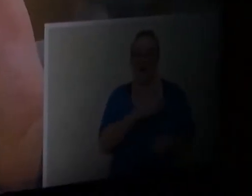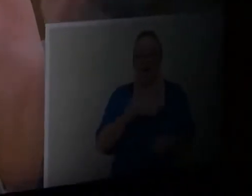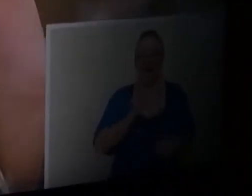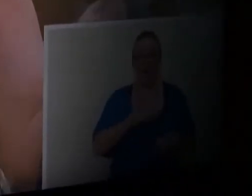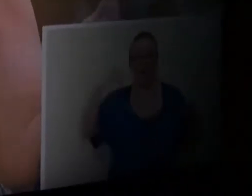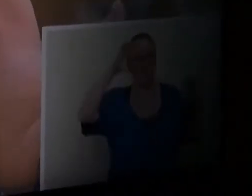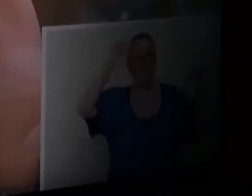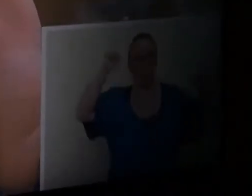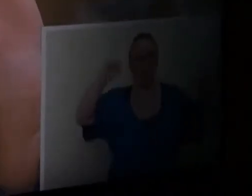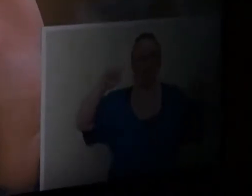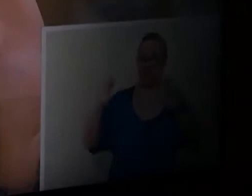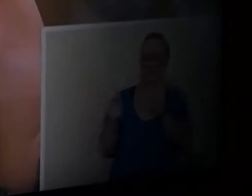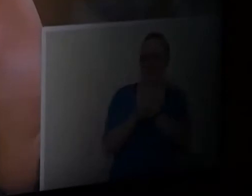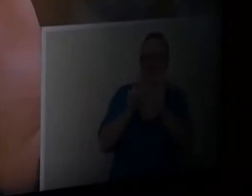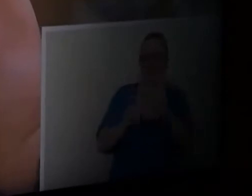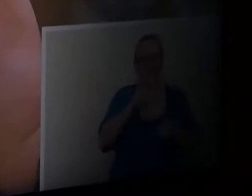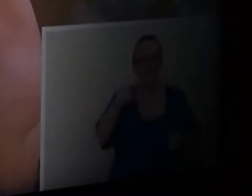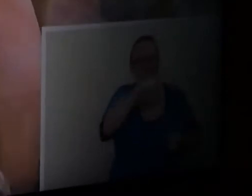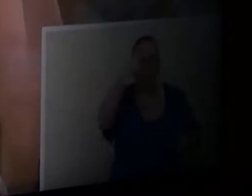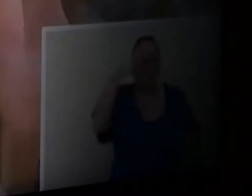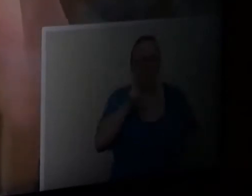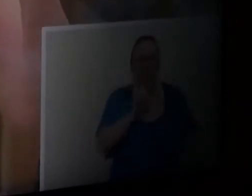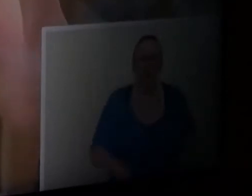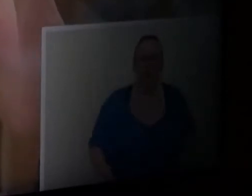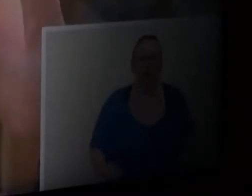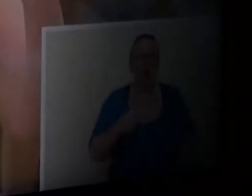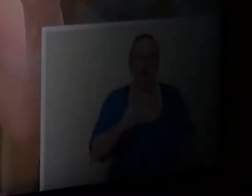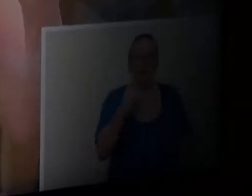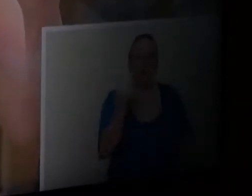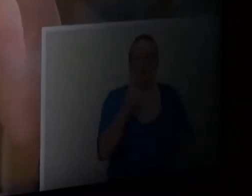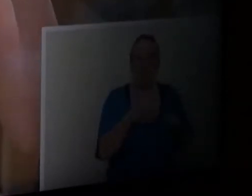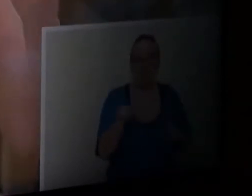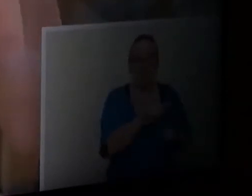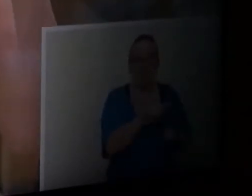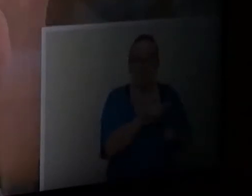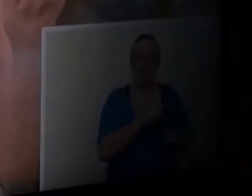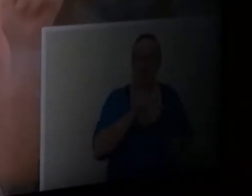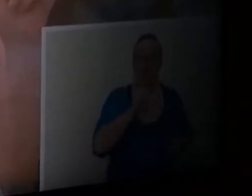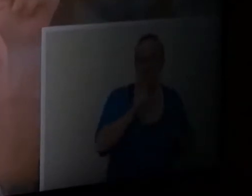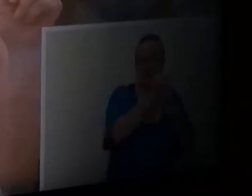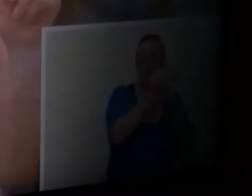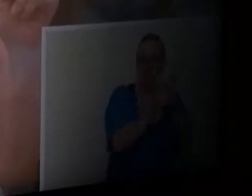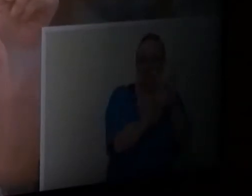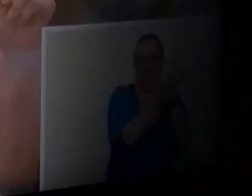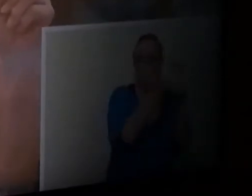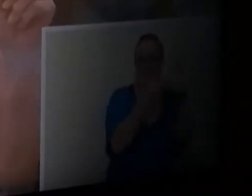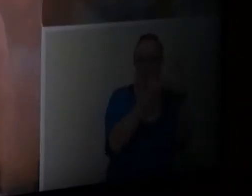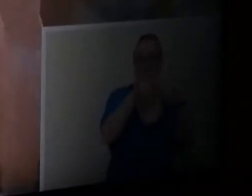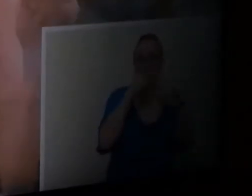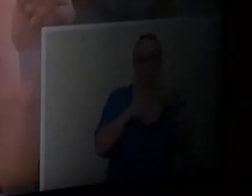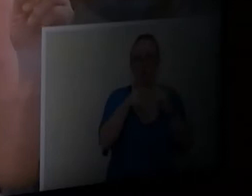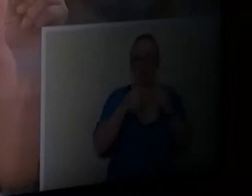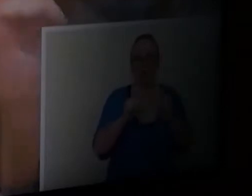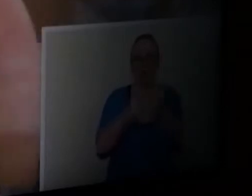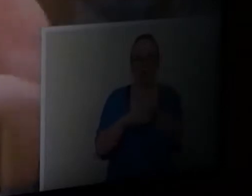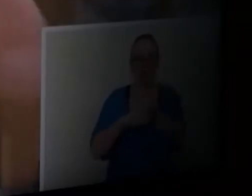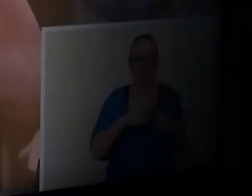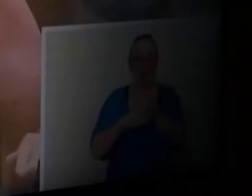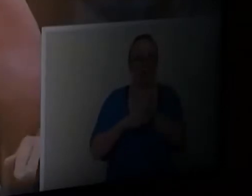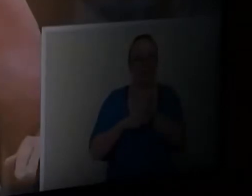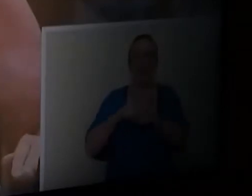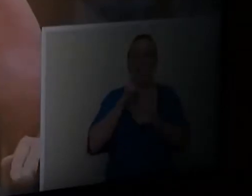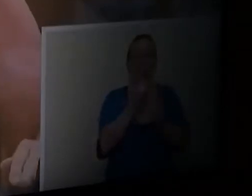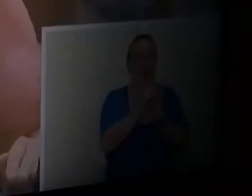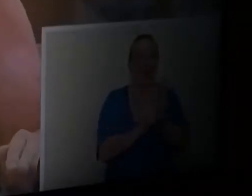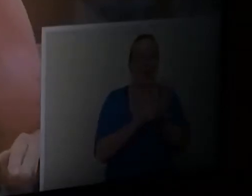use. Who in the heck do you people think you are? I'm going to say something to you. There is a law out there about what you're trying to mandate, which